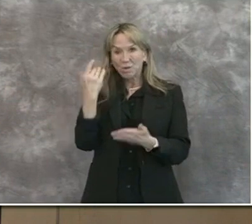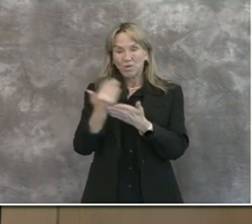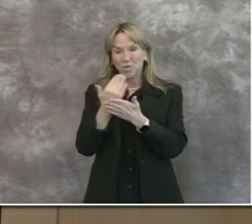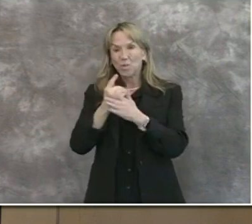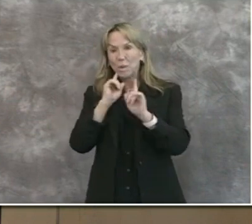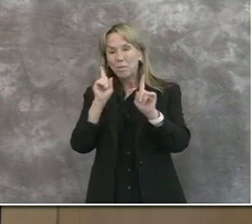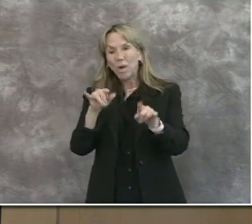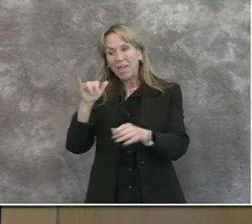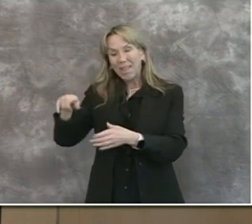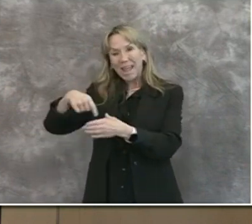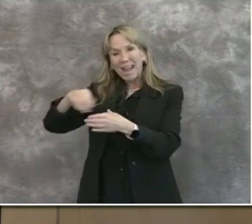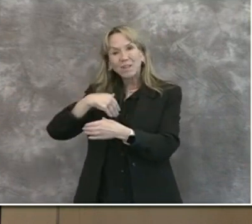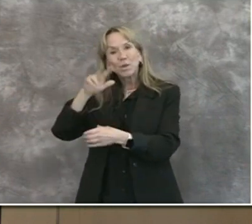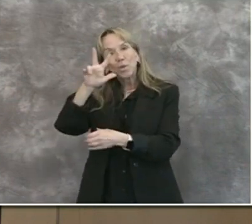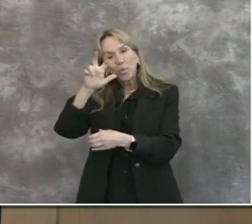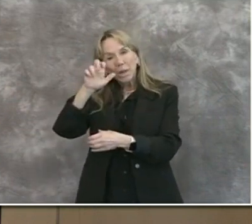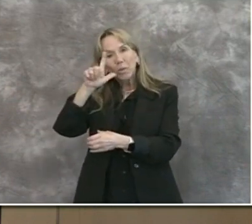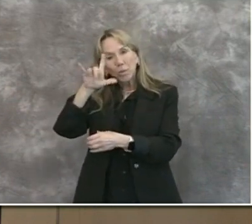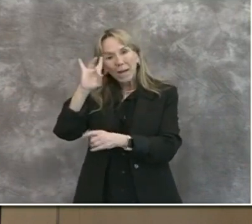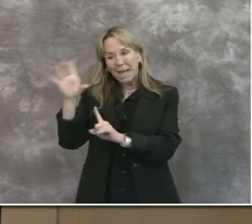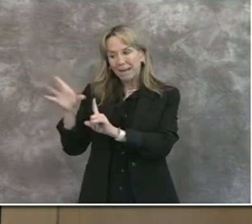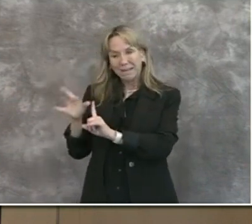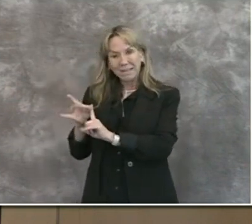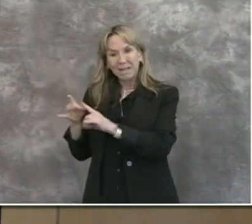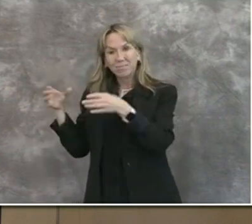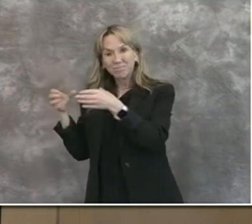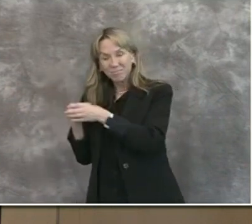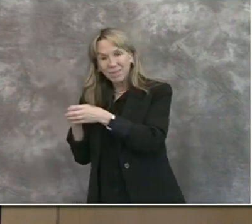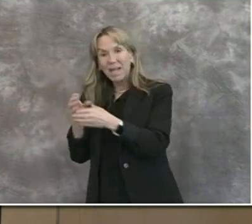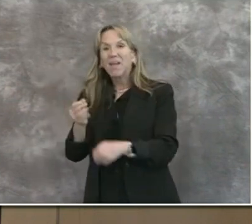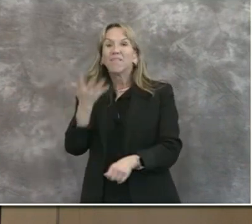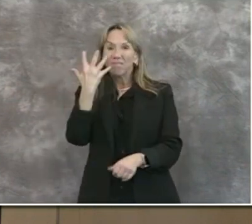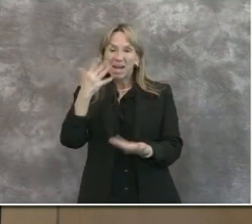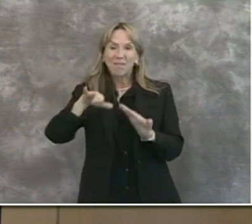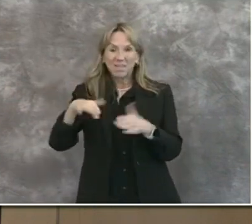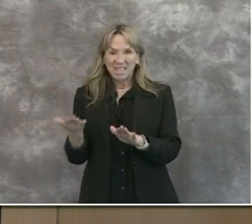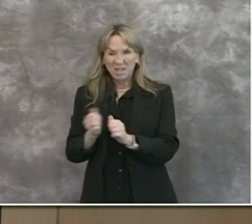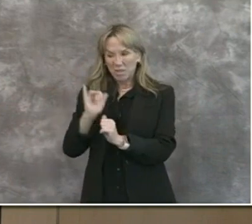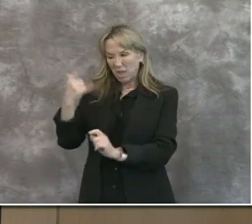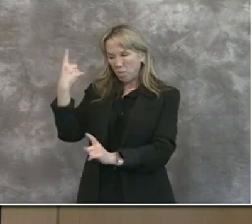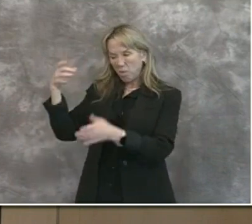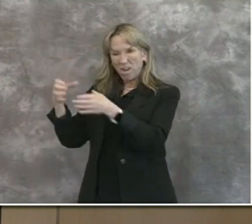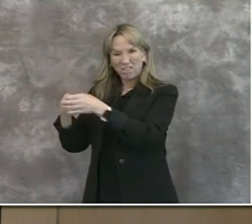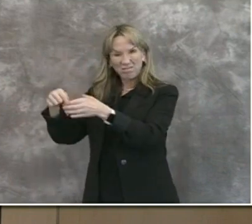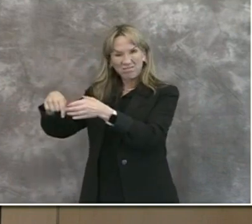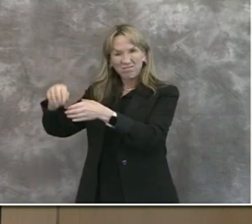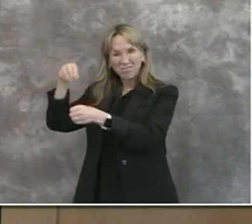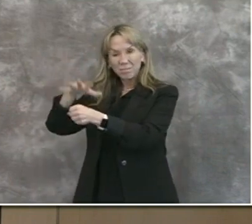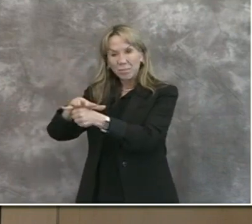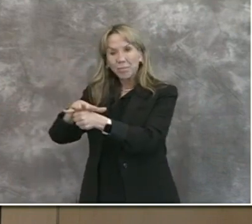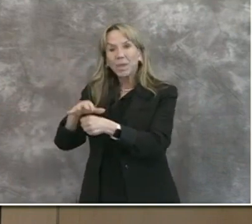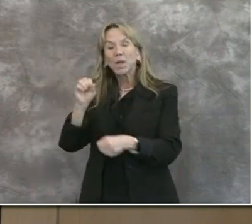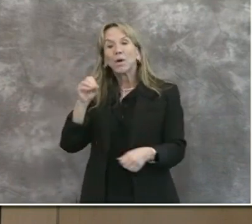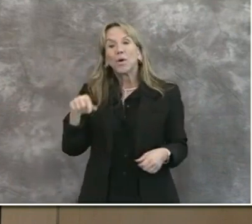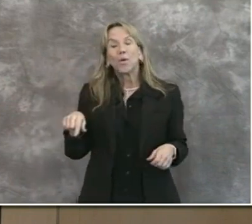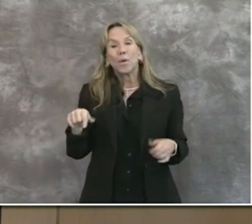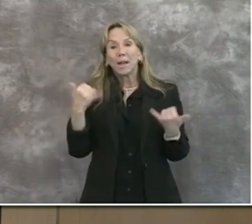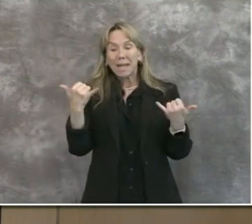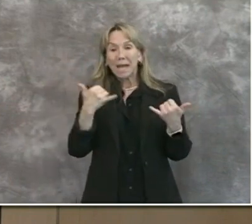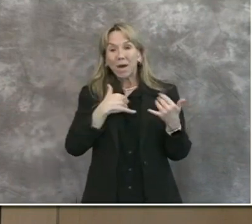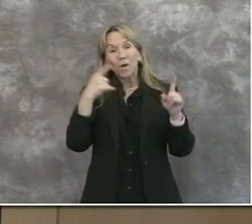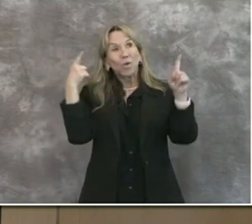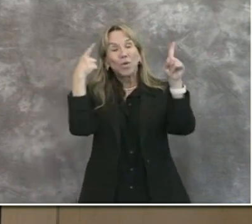includes 328 cases and five deaths. So our goal of testing approximately 5